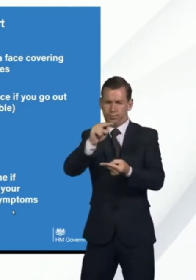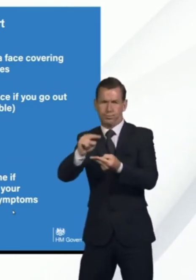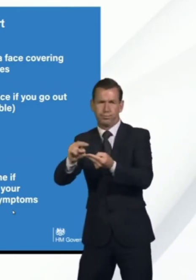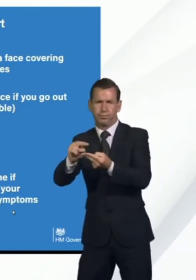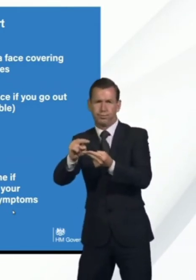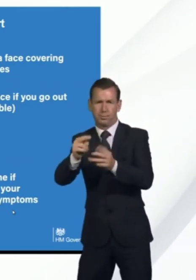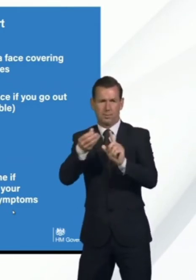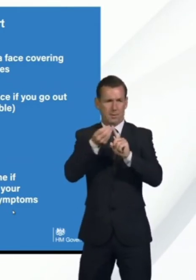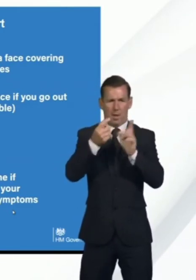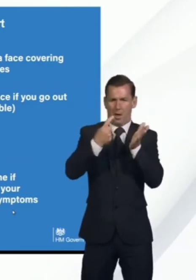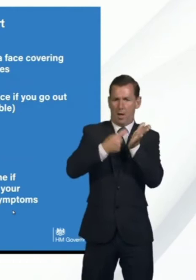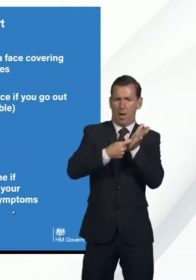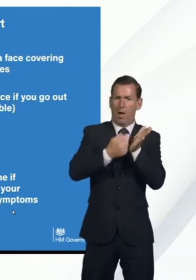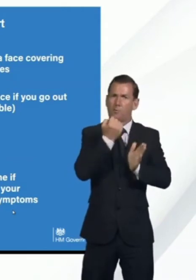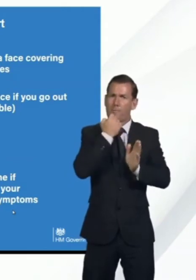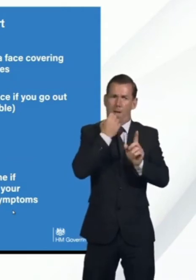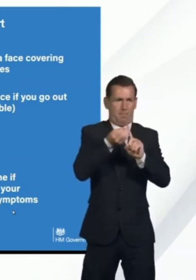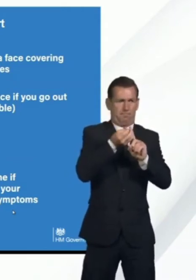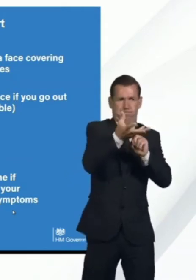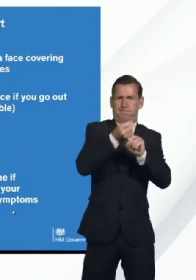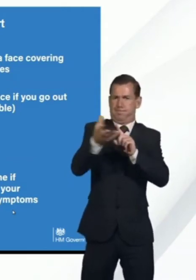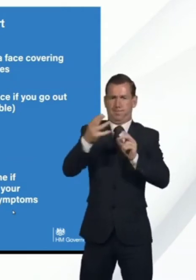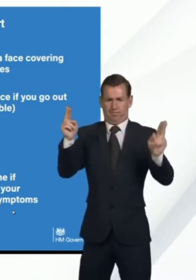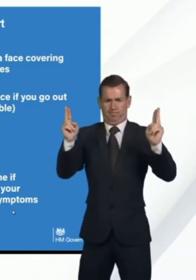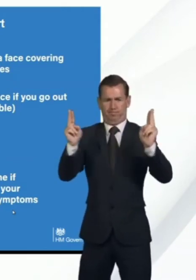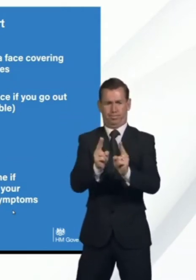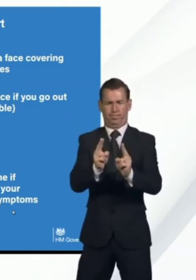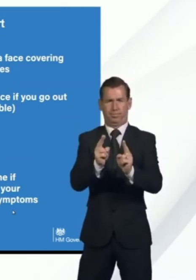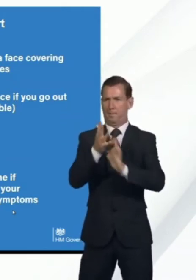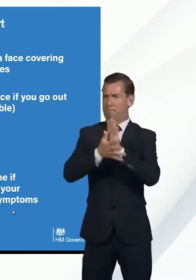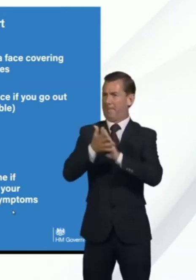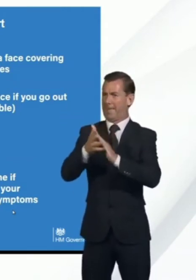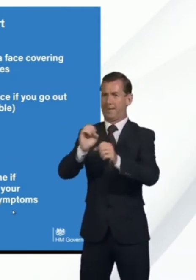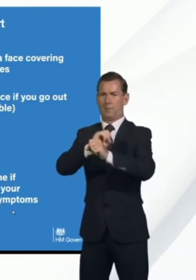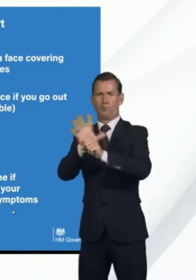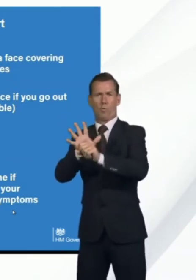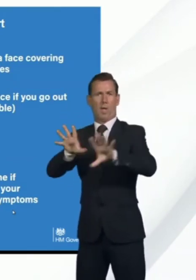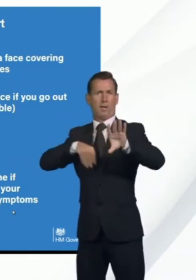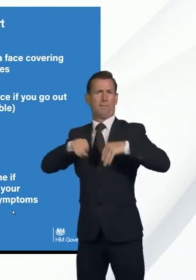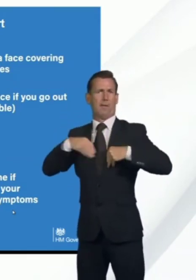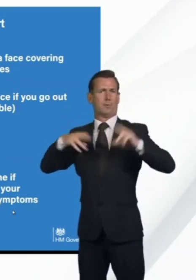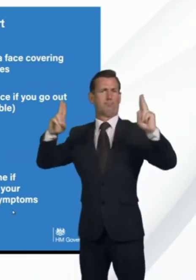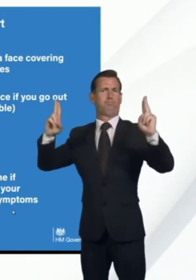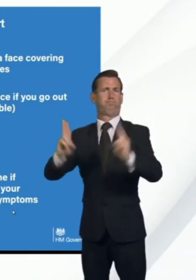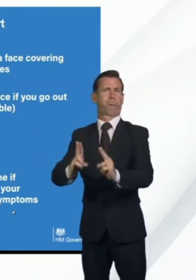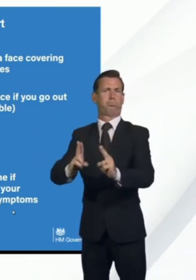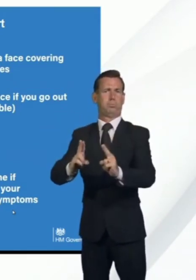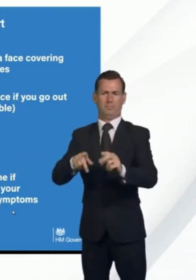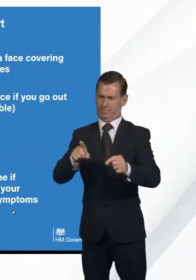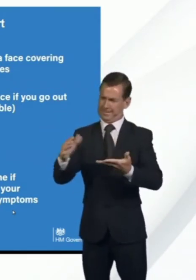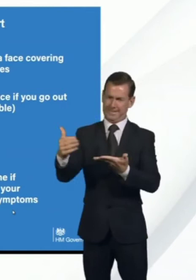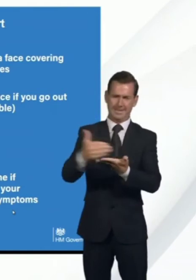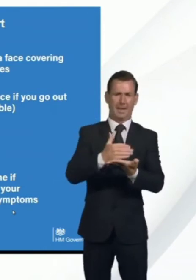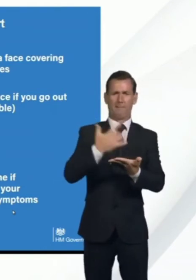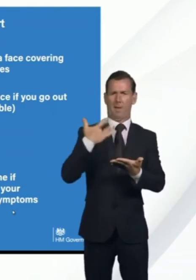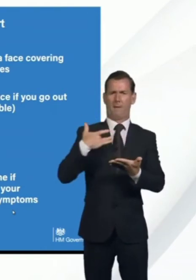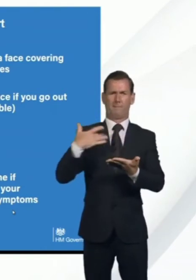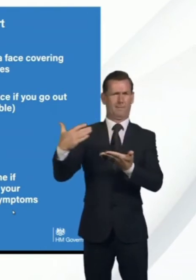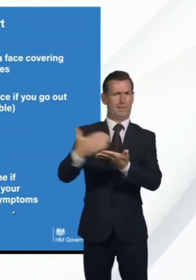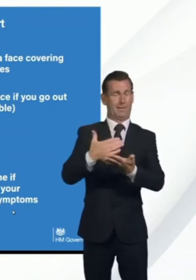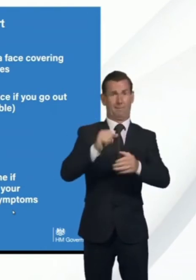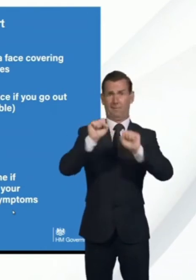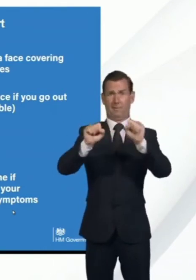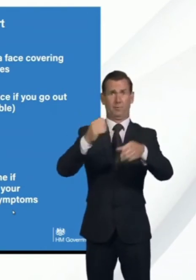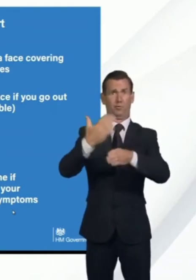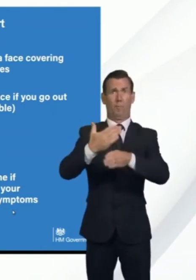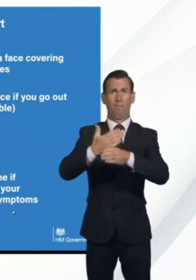down and reducing the number of infections. This is how we can continue to save lives and livelihoods as we begin as a